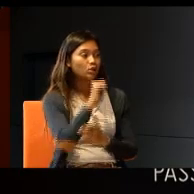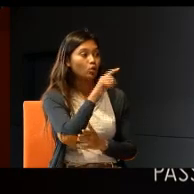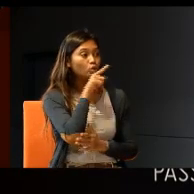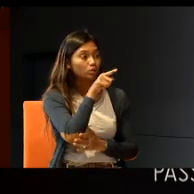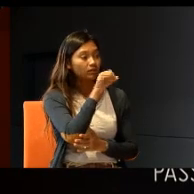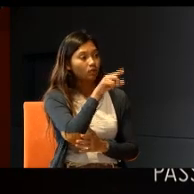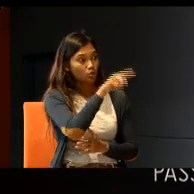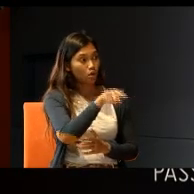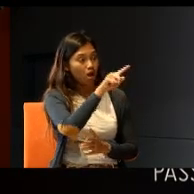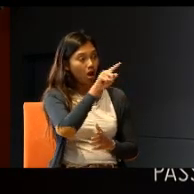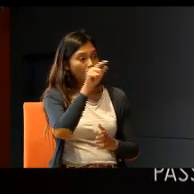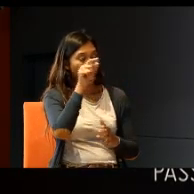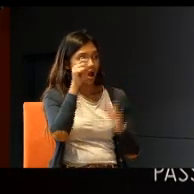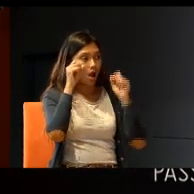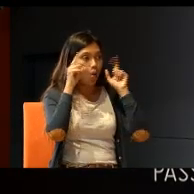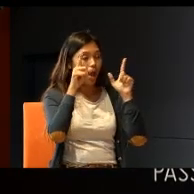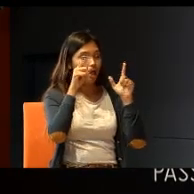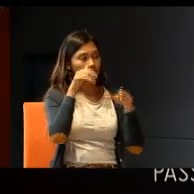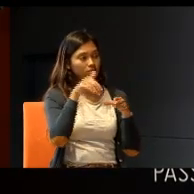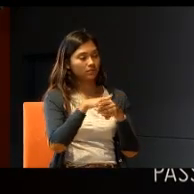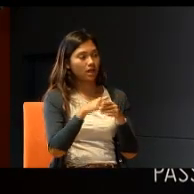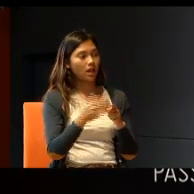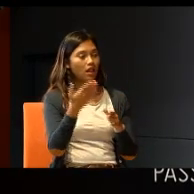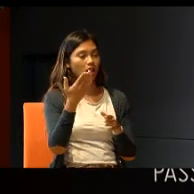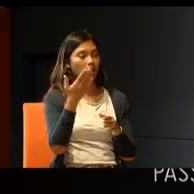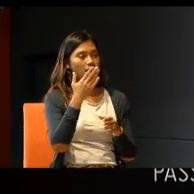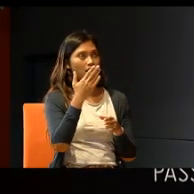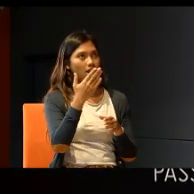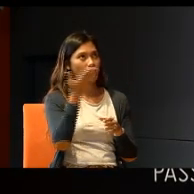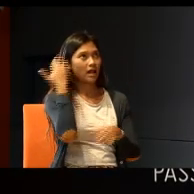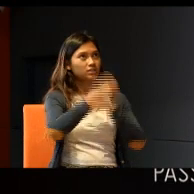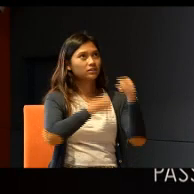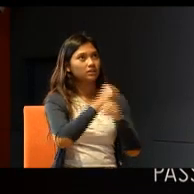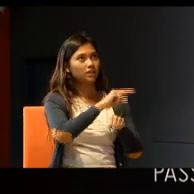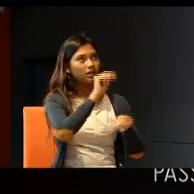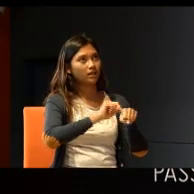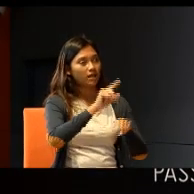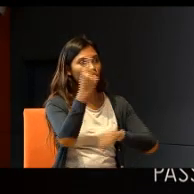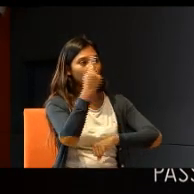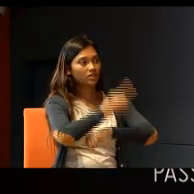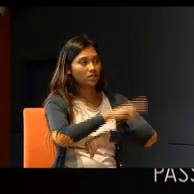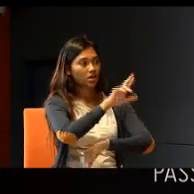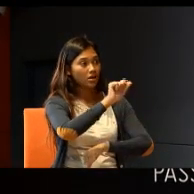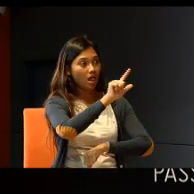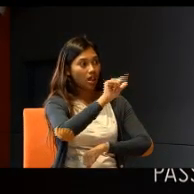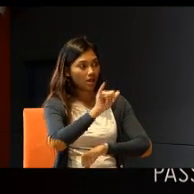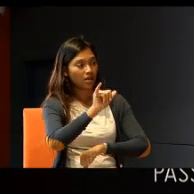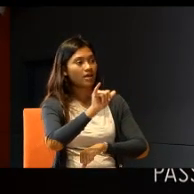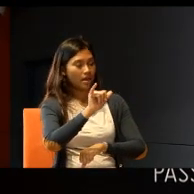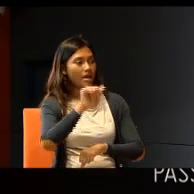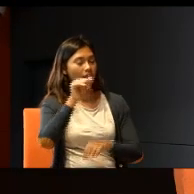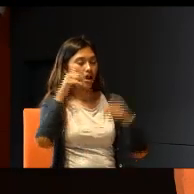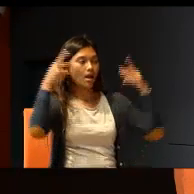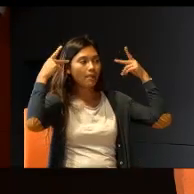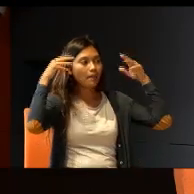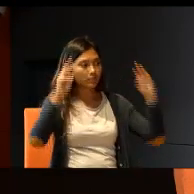the National Day Rally last year, Prime Minister Lee made a special mention of Alvin for